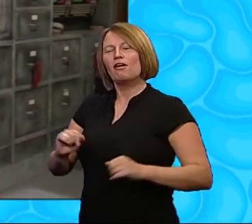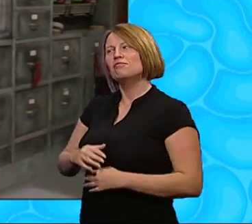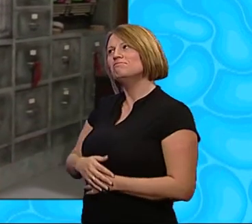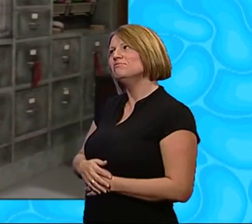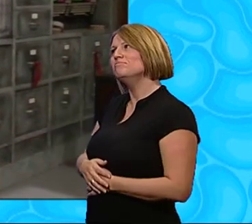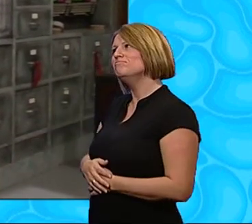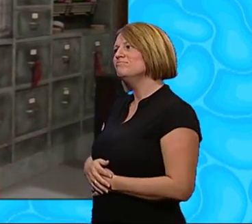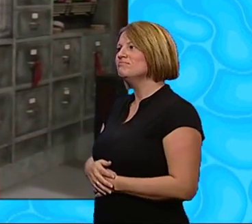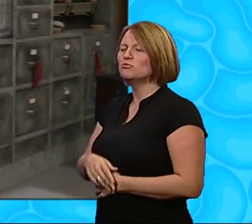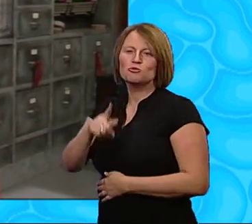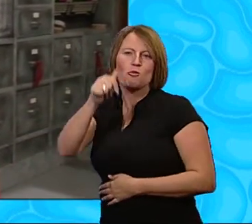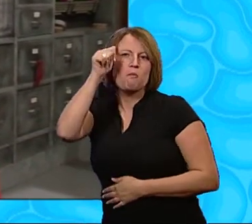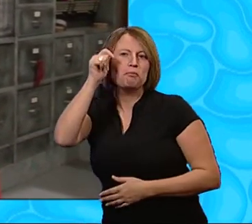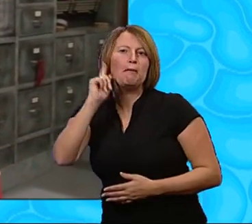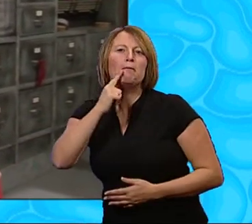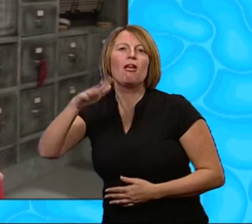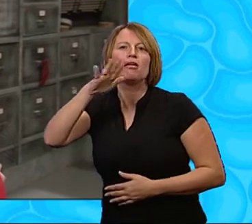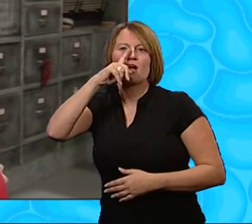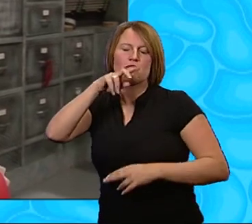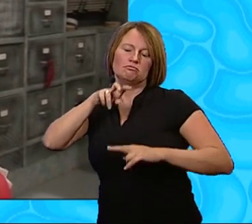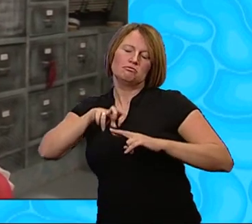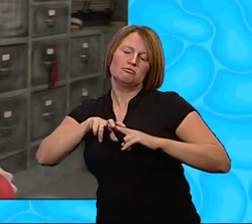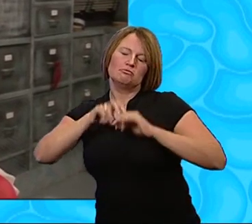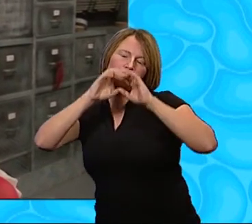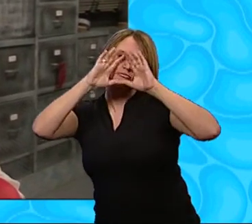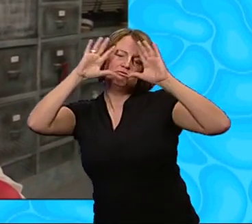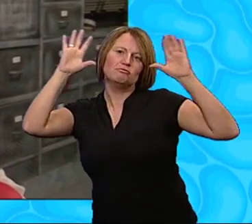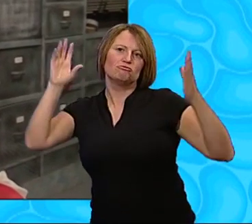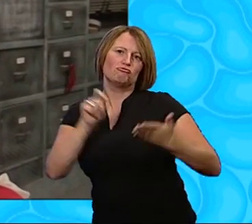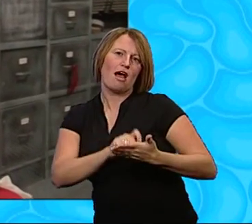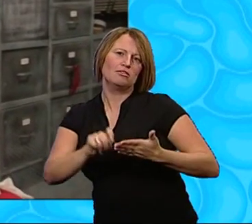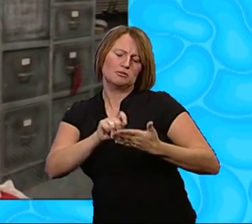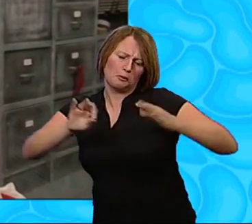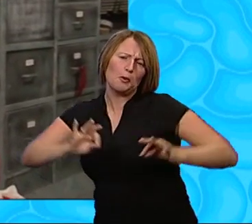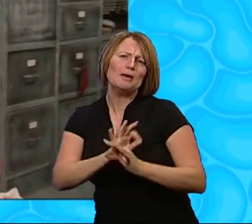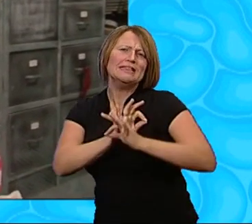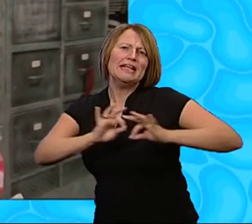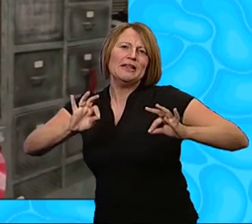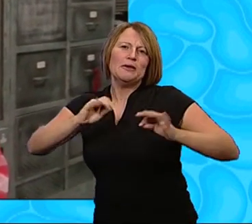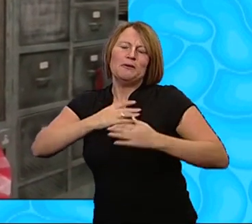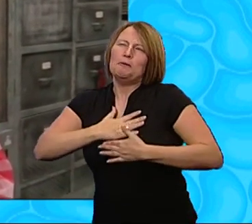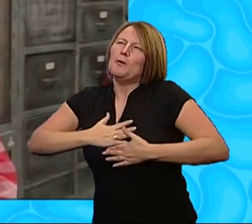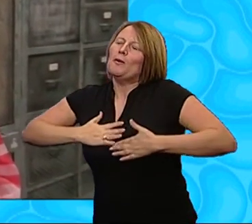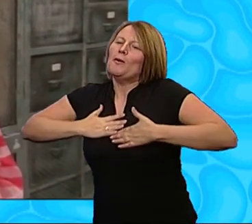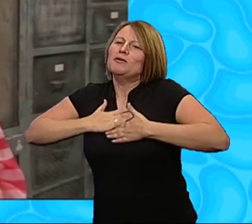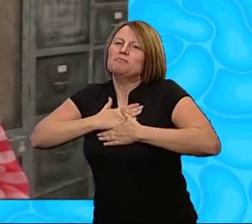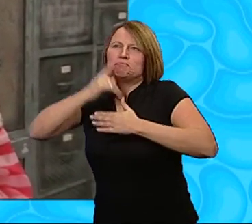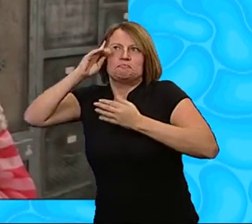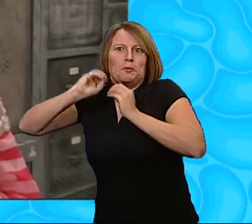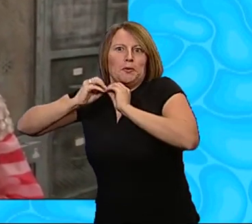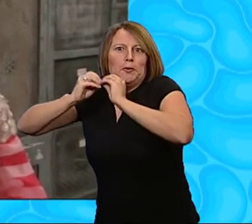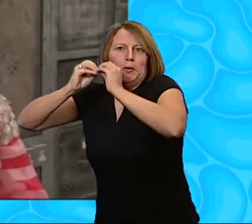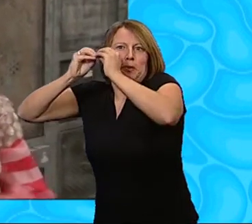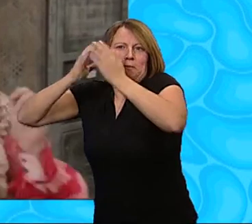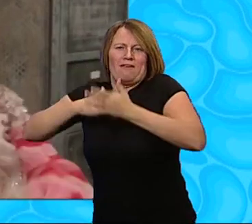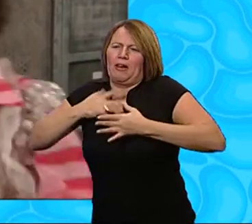You see, people compose or write music With a certain feeling or mood in mind Which might make you feel